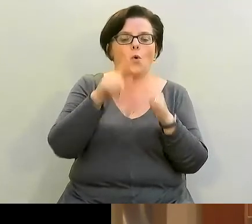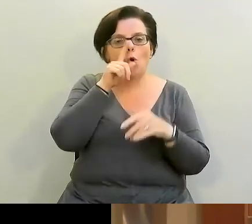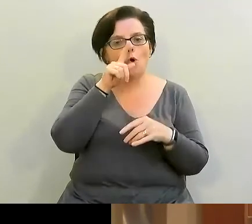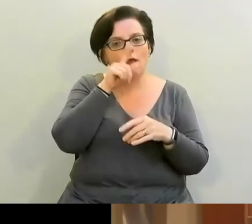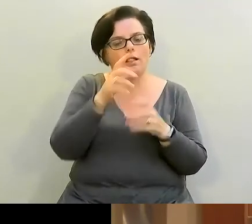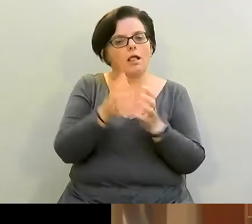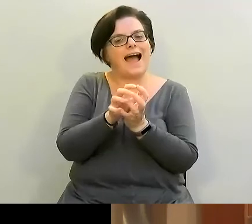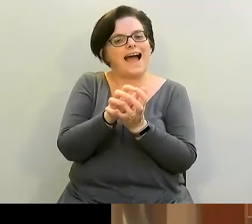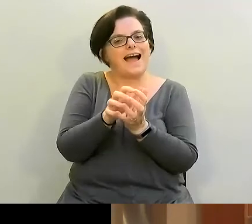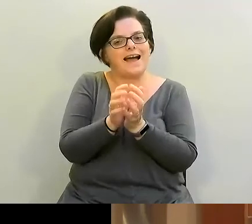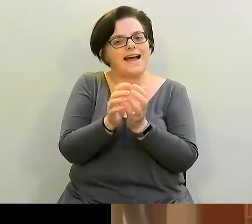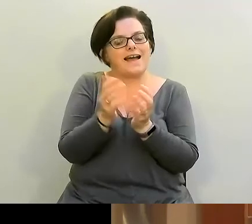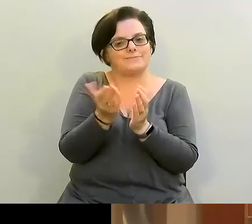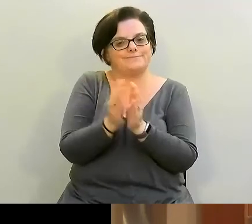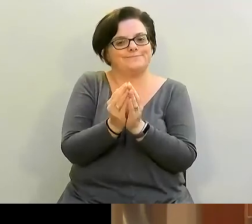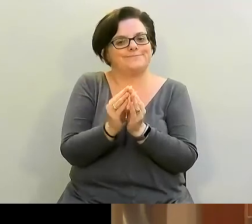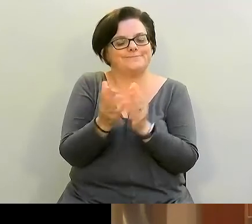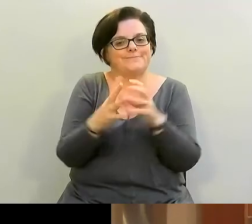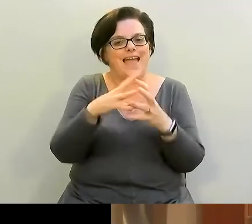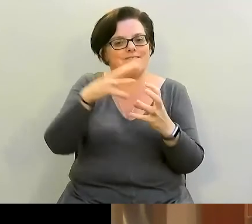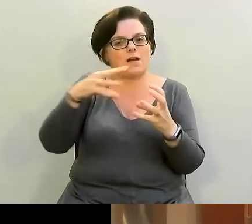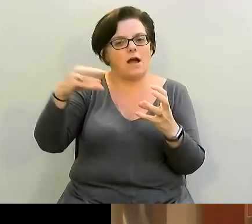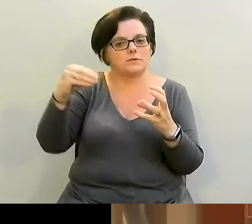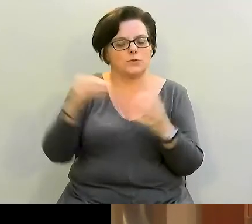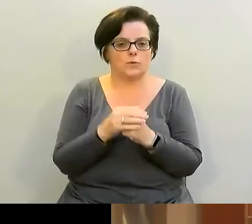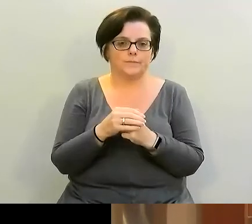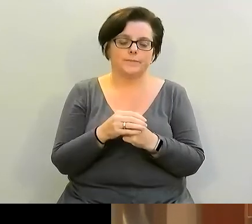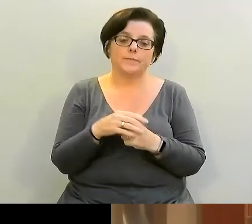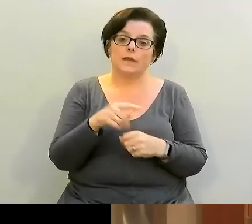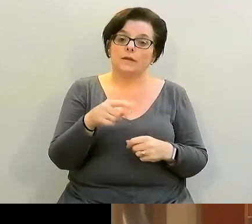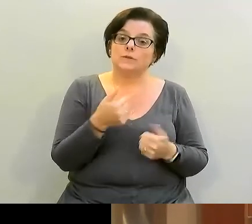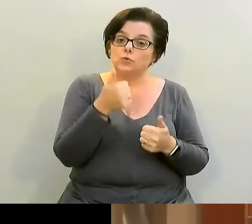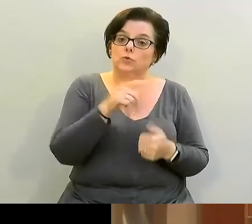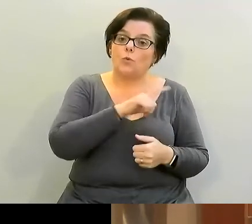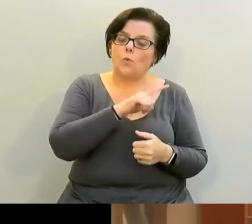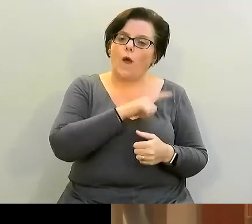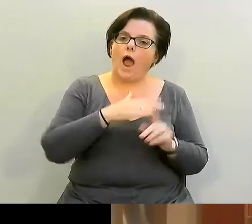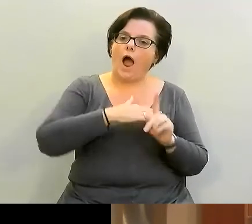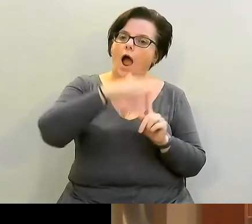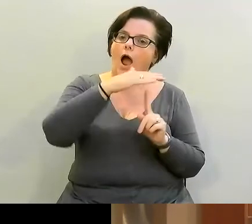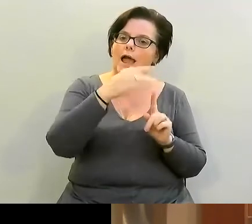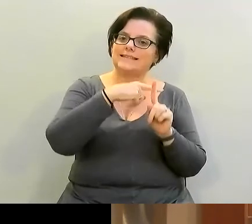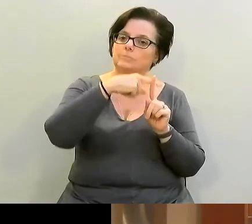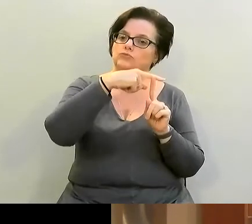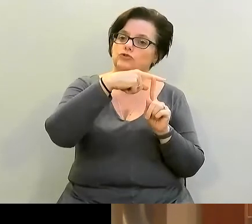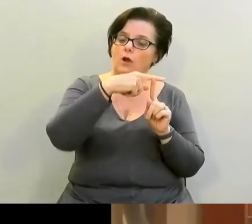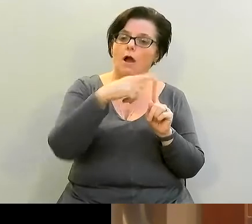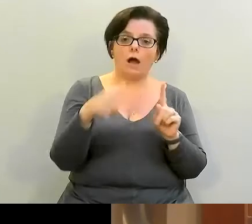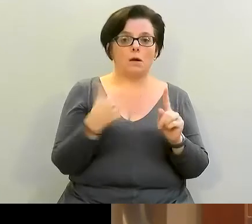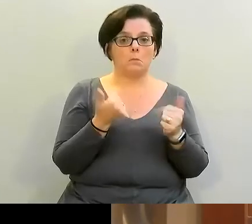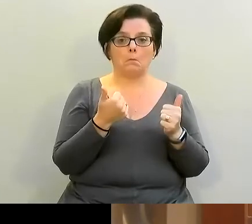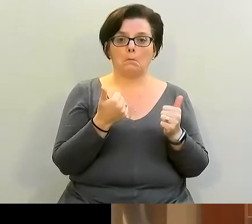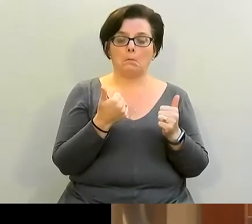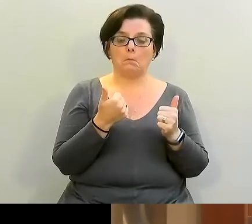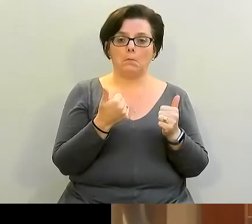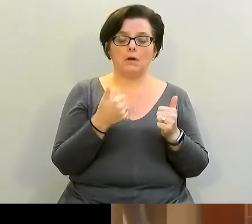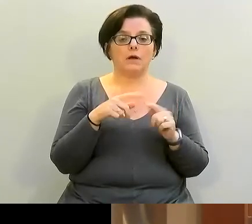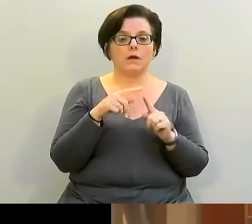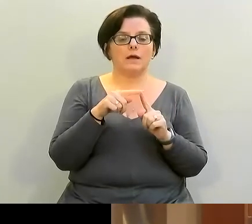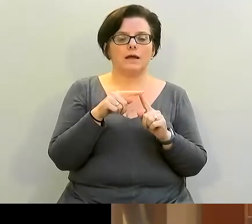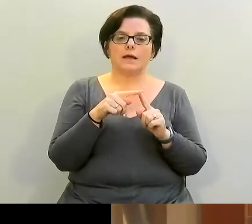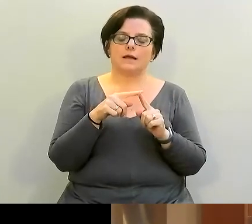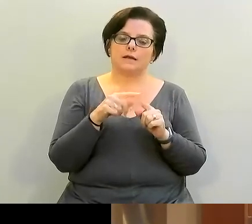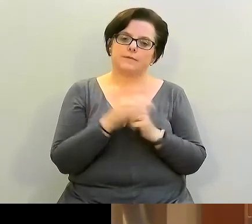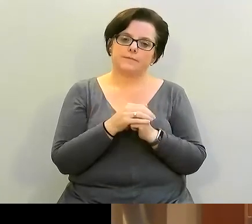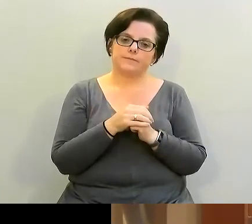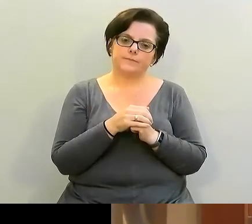that is that it does well at high temperatures in the oven and it's a safer oil in terms of how it breaks down and